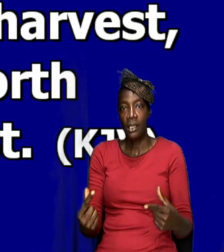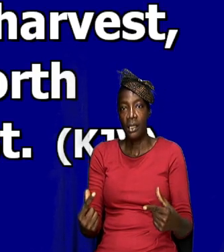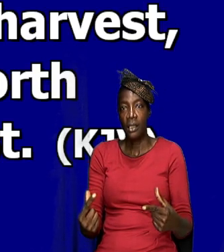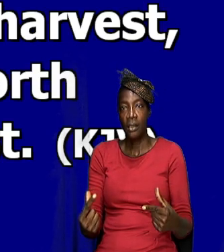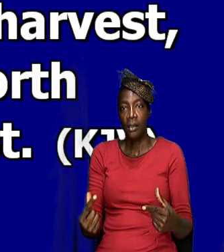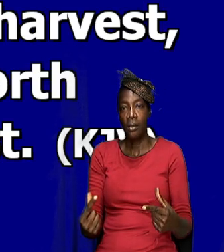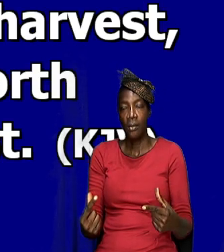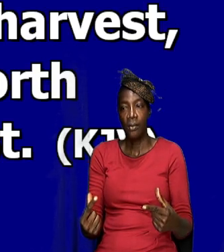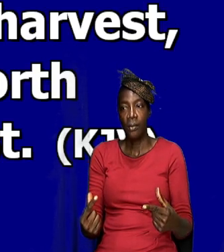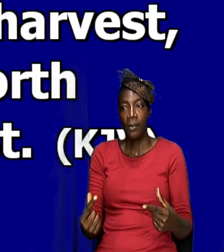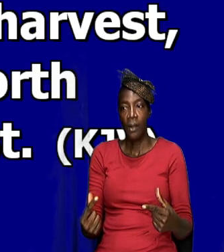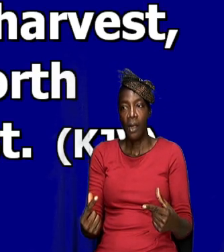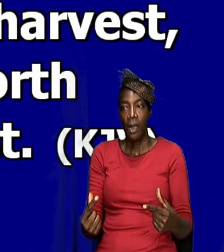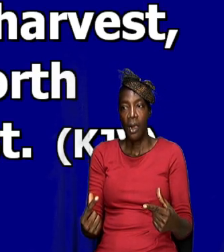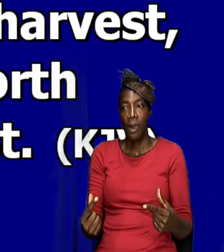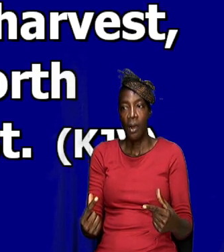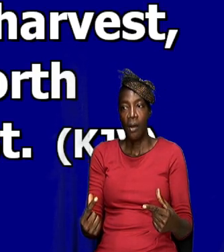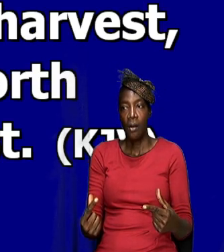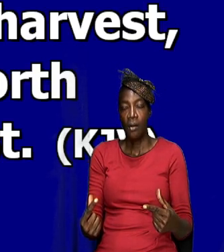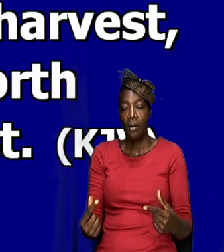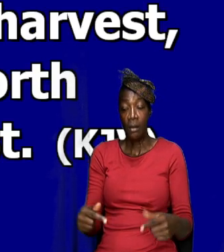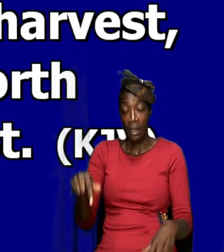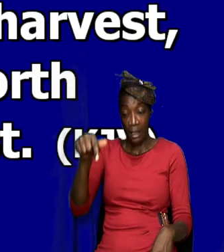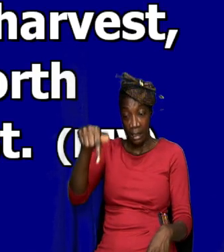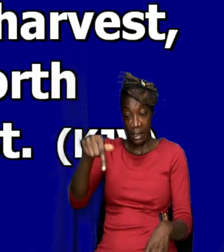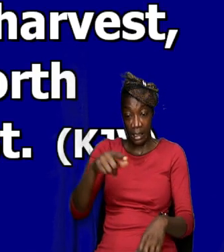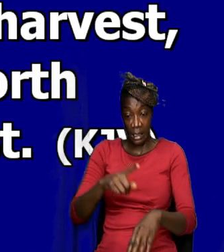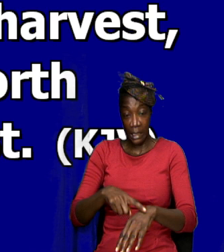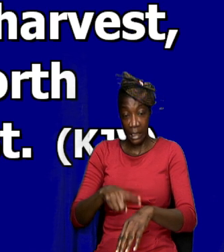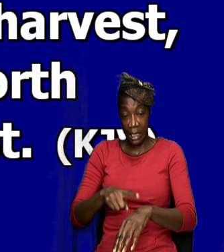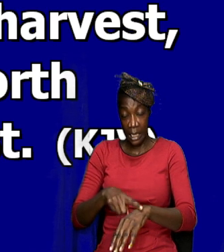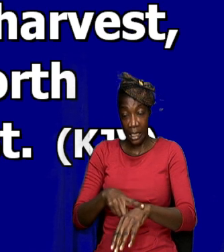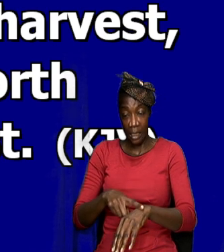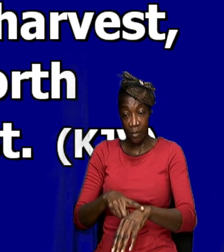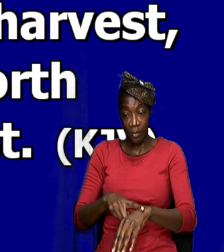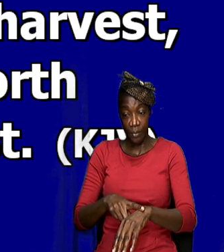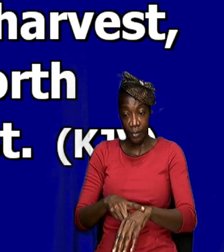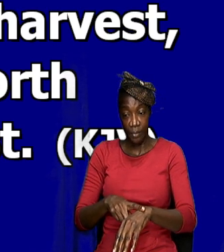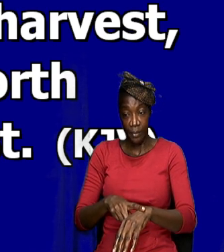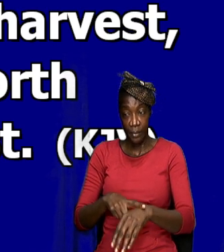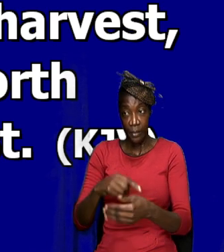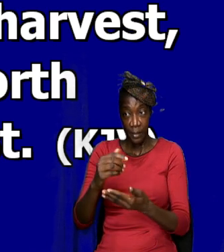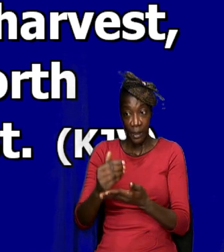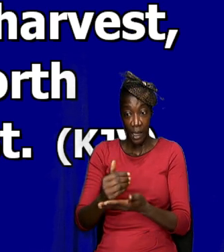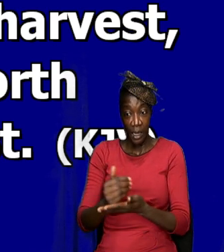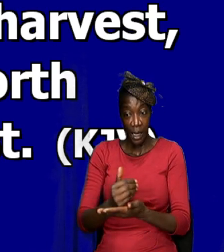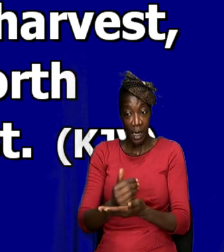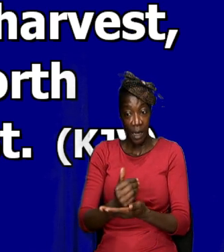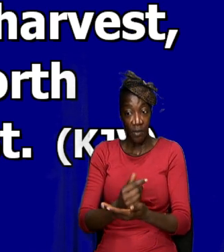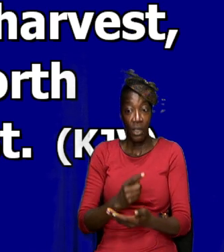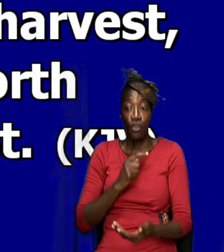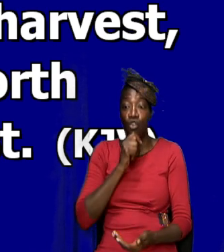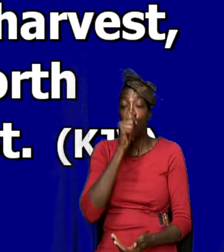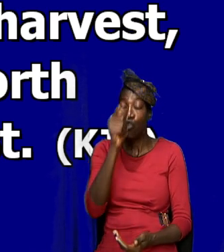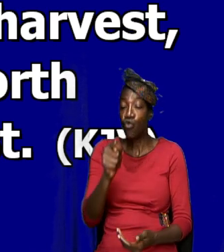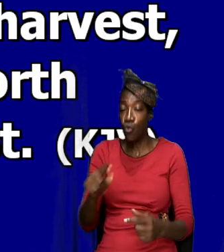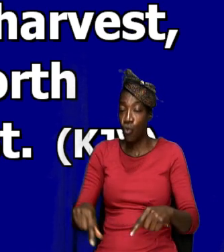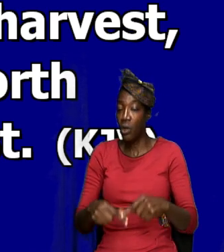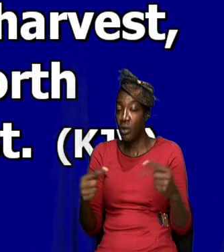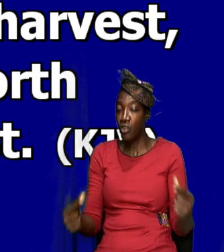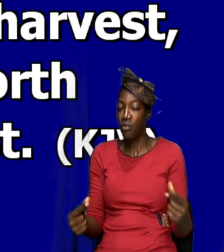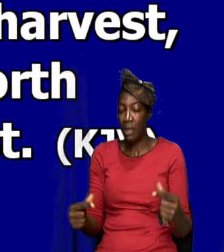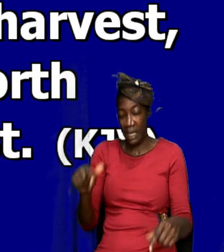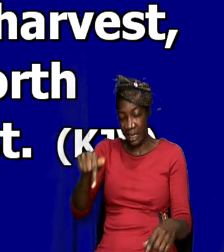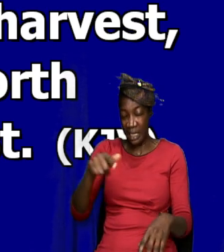harvest truly is great. At this time, at that time, the harvest truly was great. And I believe